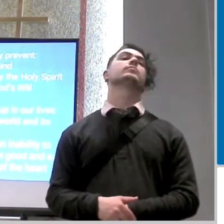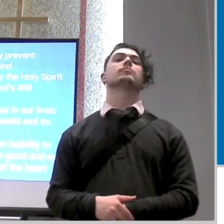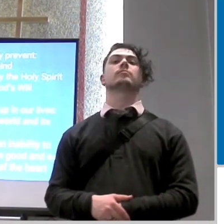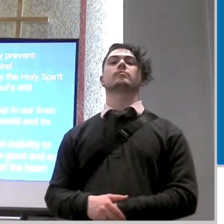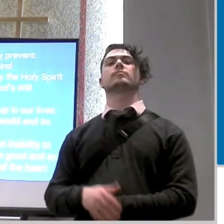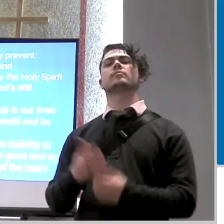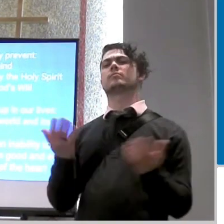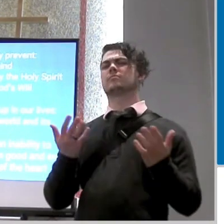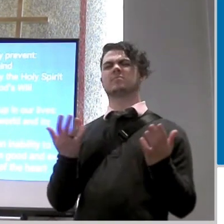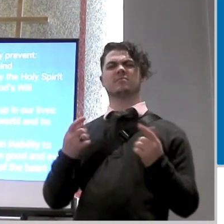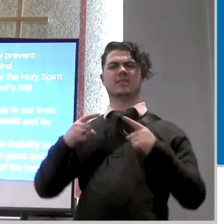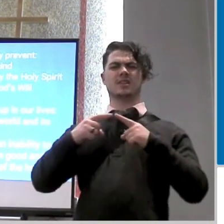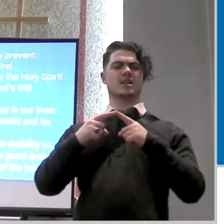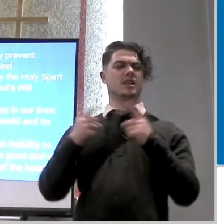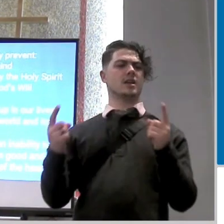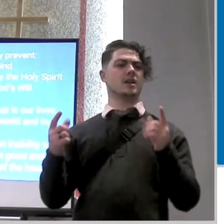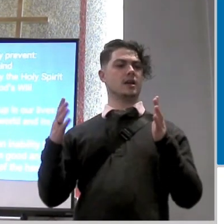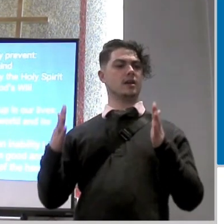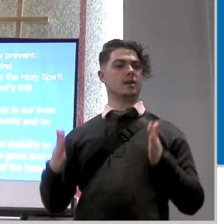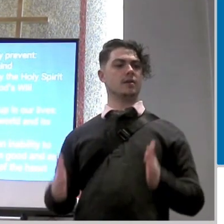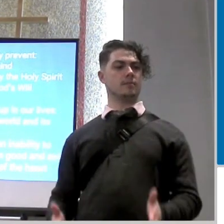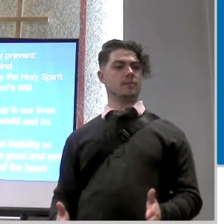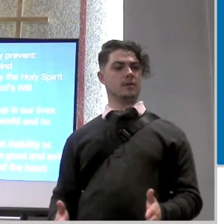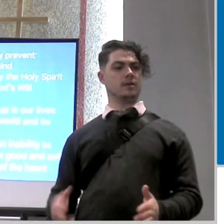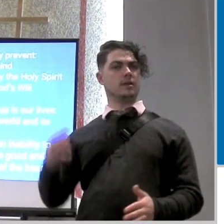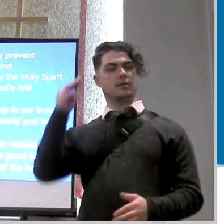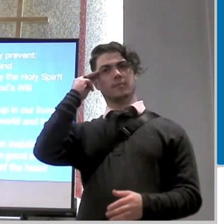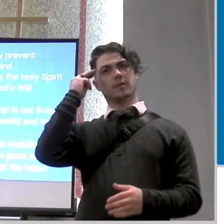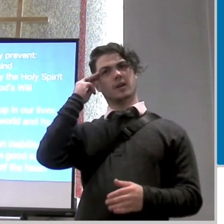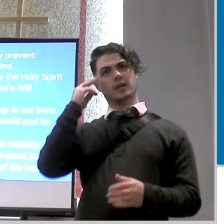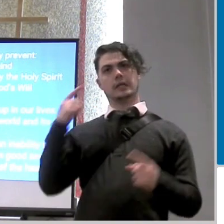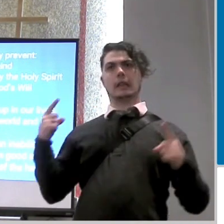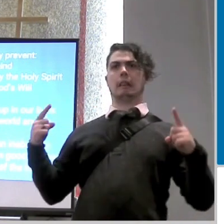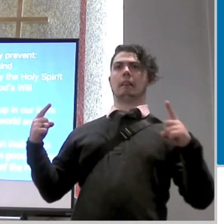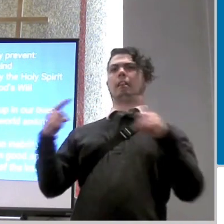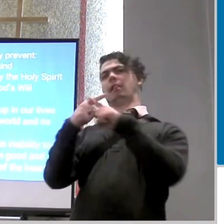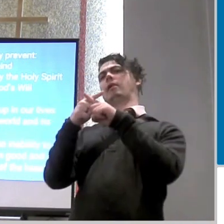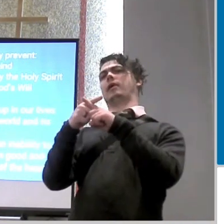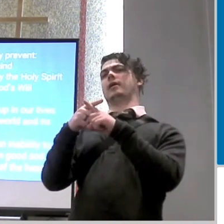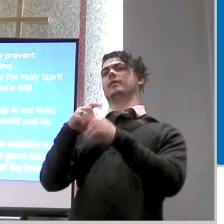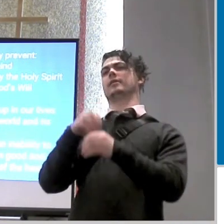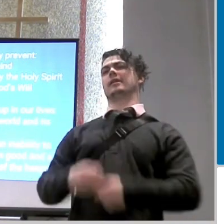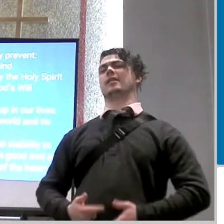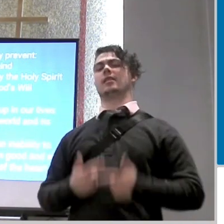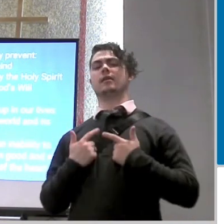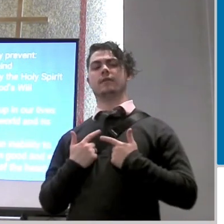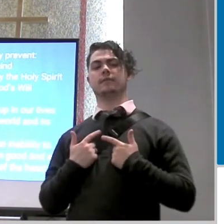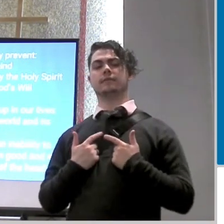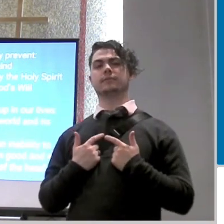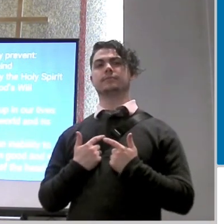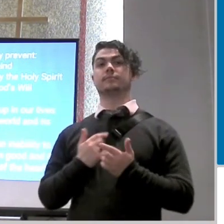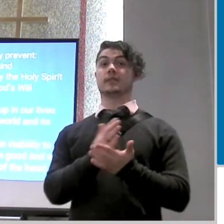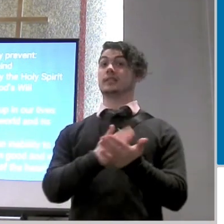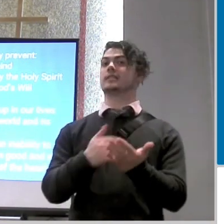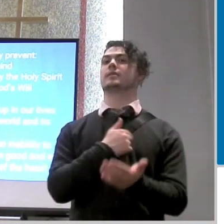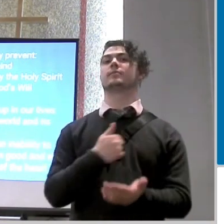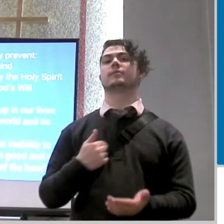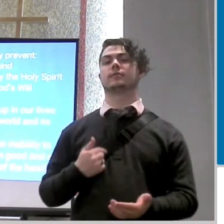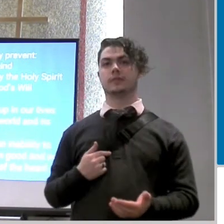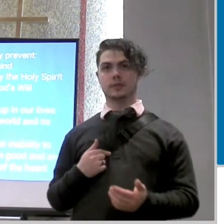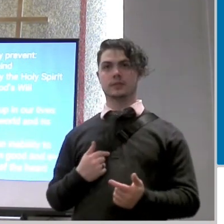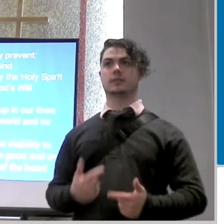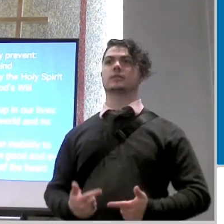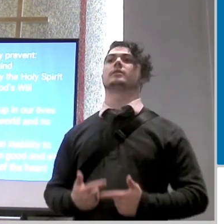enemies of the mind will effectively prevent in your life in my life some of us because we've lived long enough have experienced